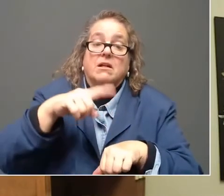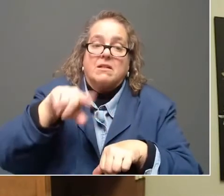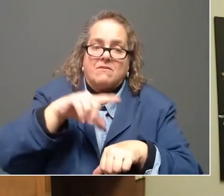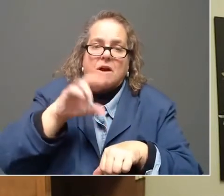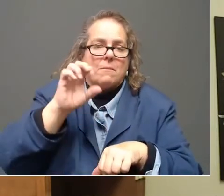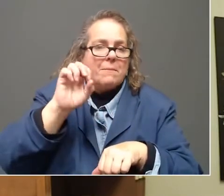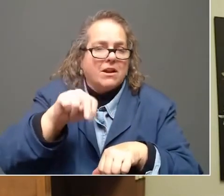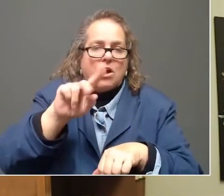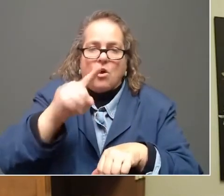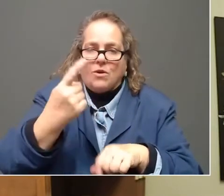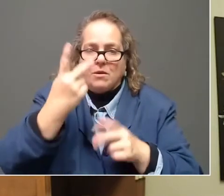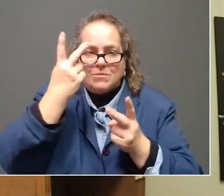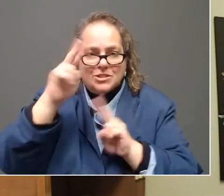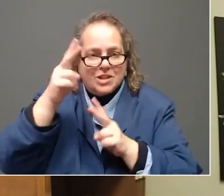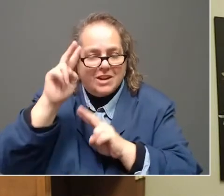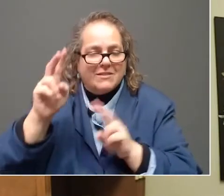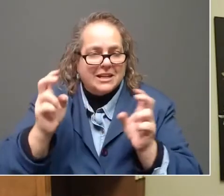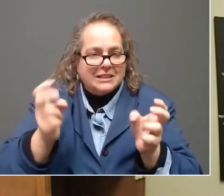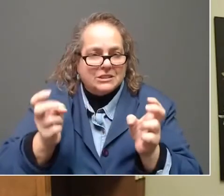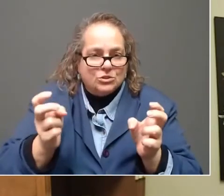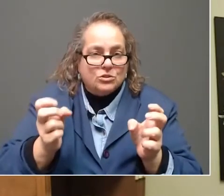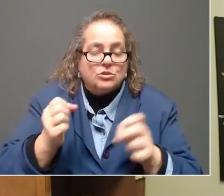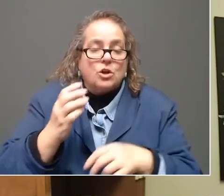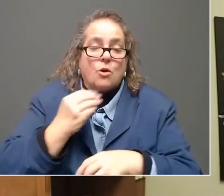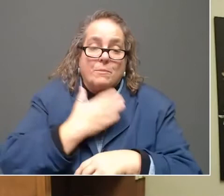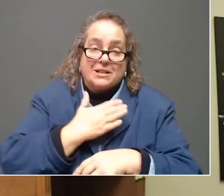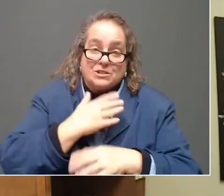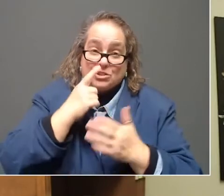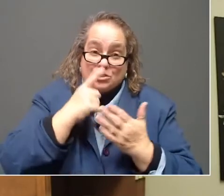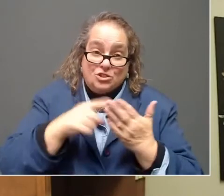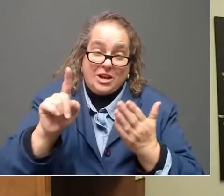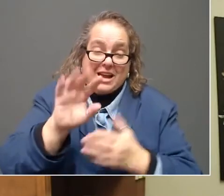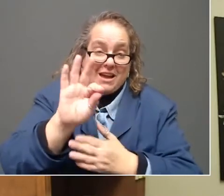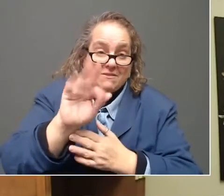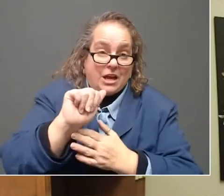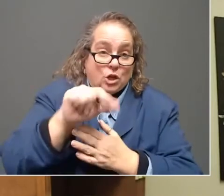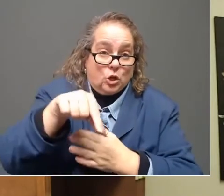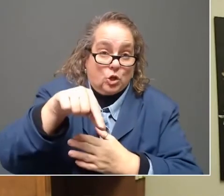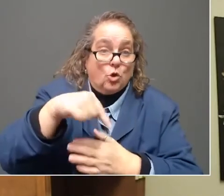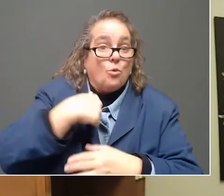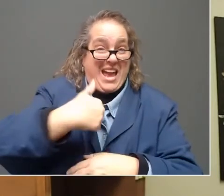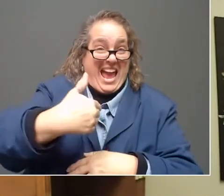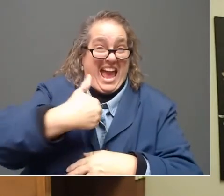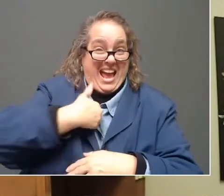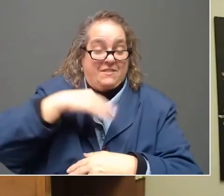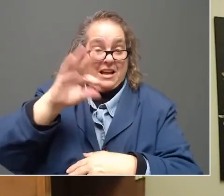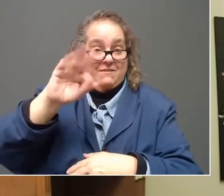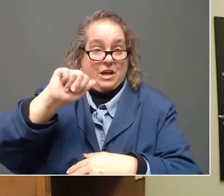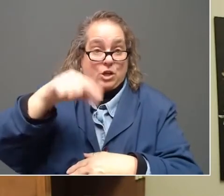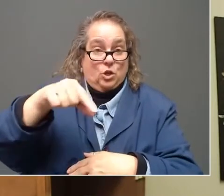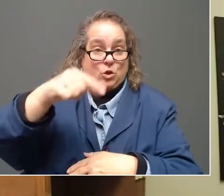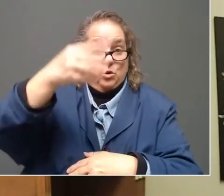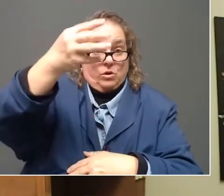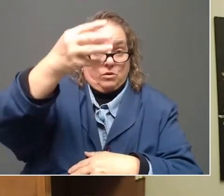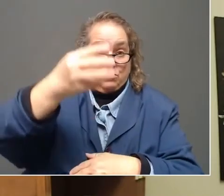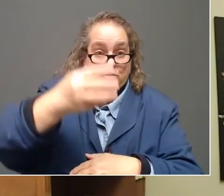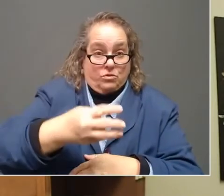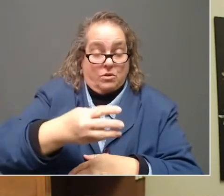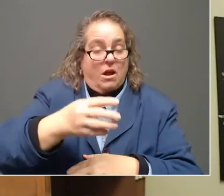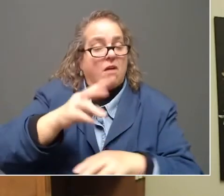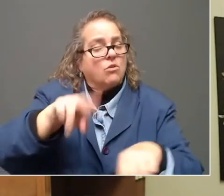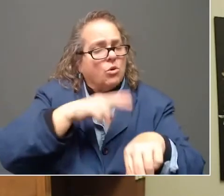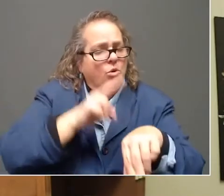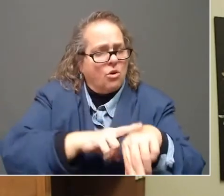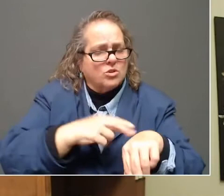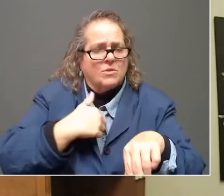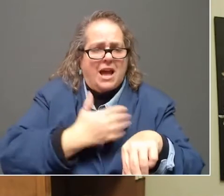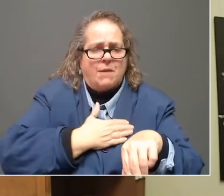issue. So please check those FAQs that we have out there for you. Of course, we are happy to help you out on the